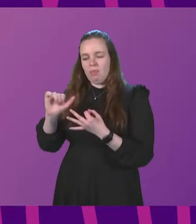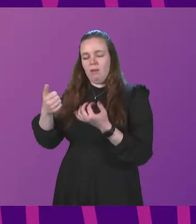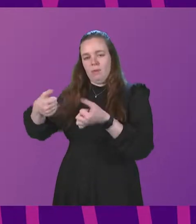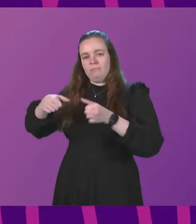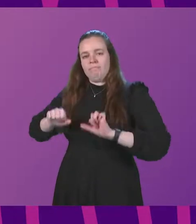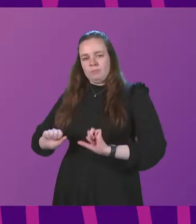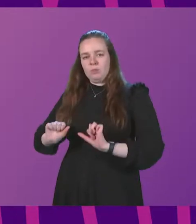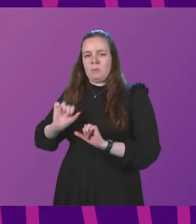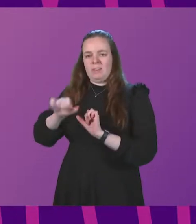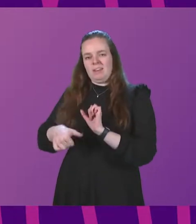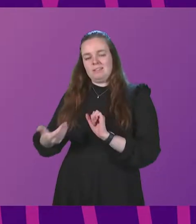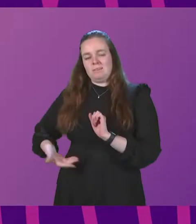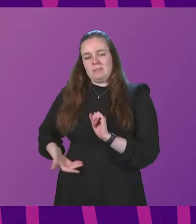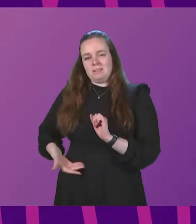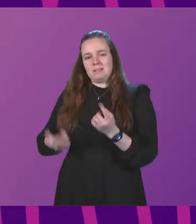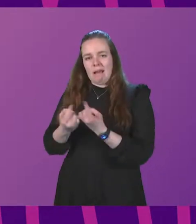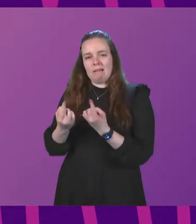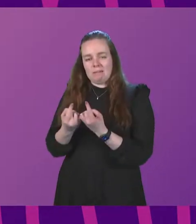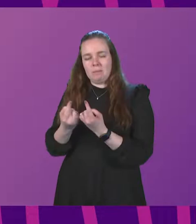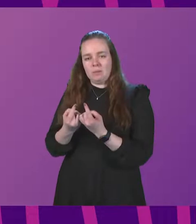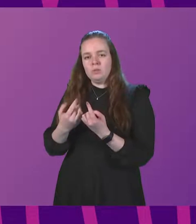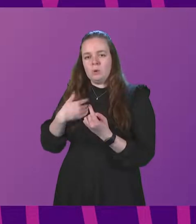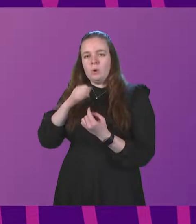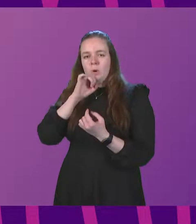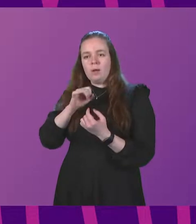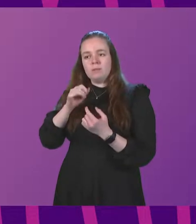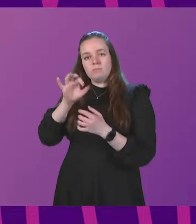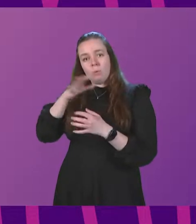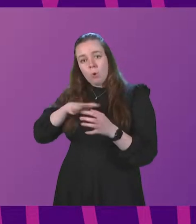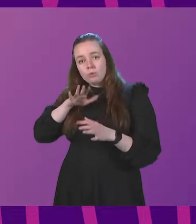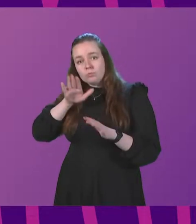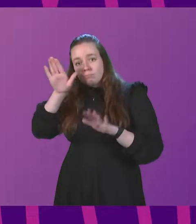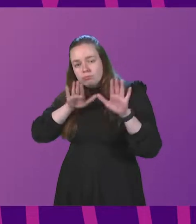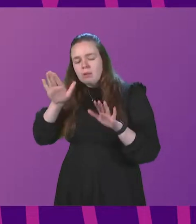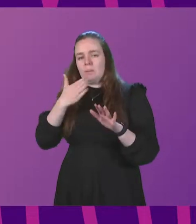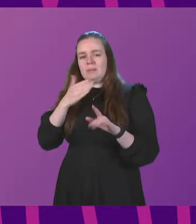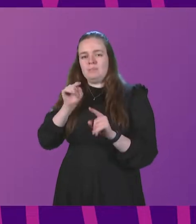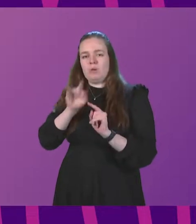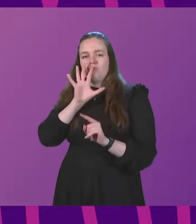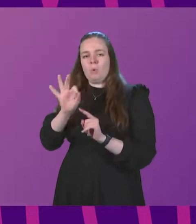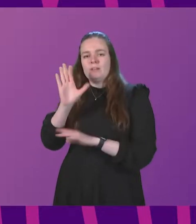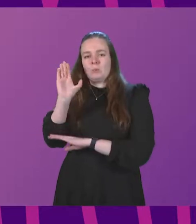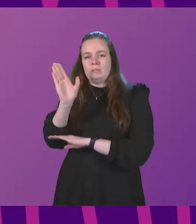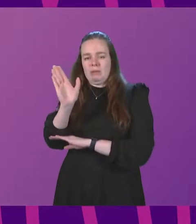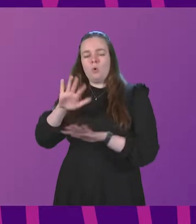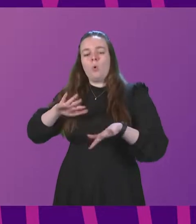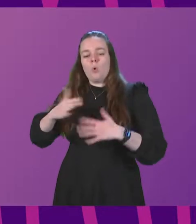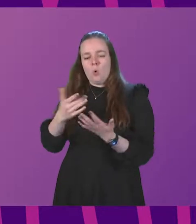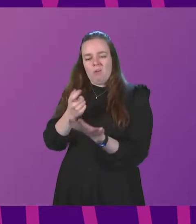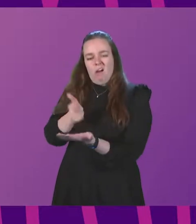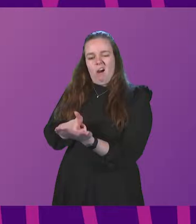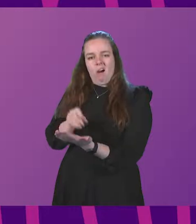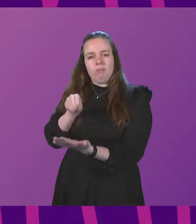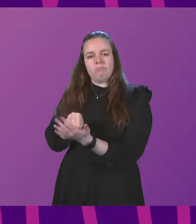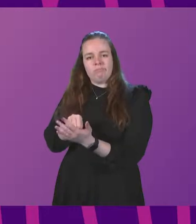next item of business. I would be grateful if members wish to ask a question. Please press the request to speak button now or place an R in the chat function